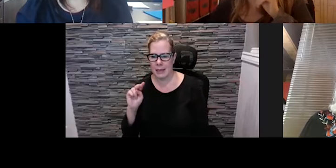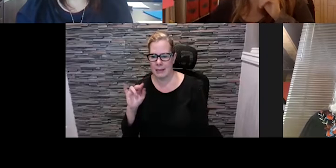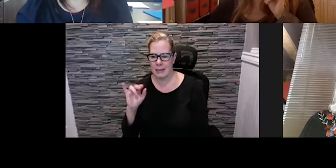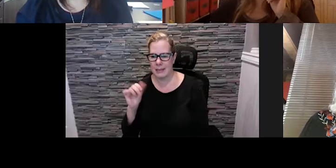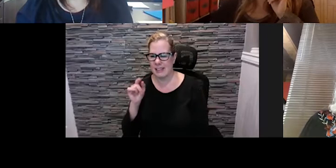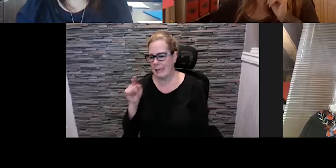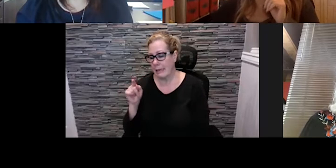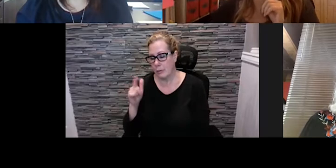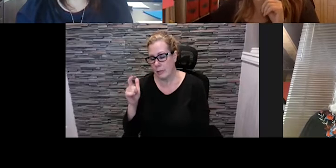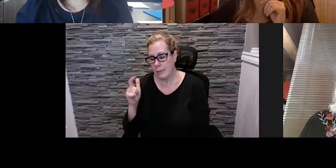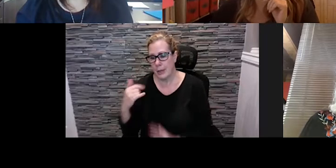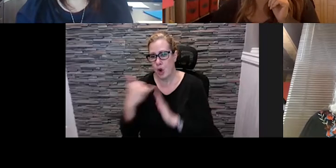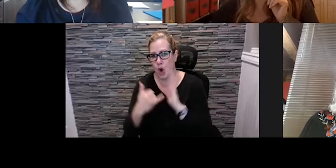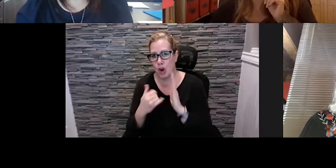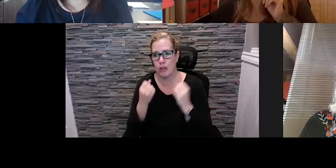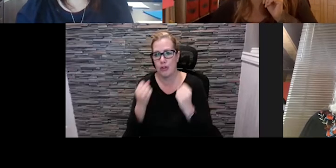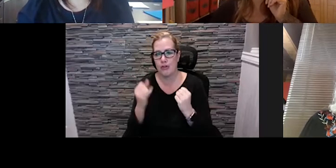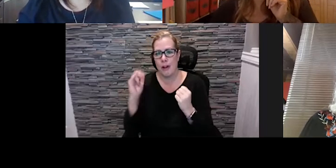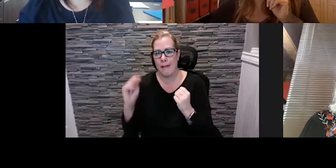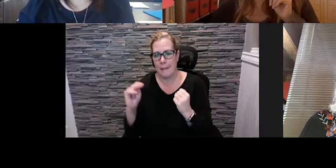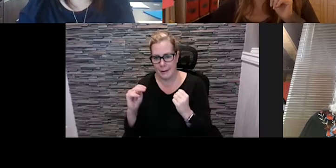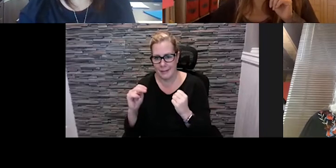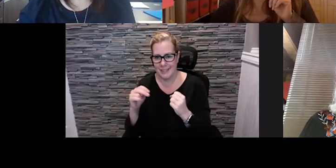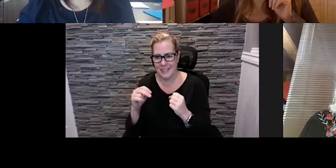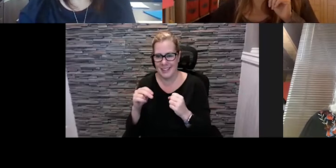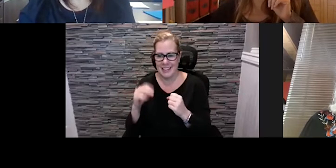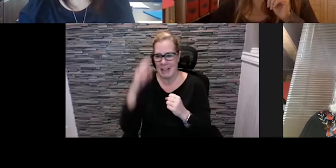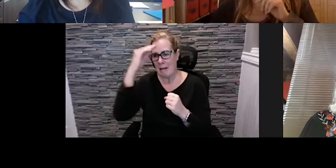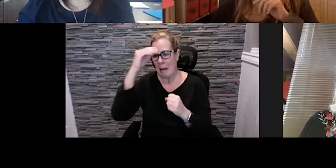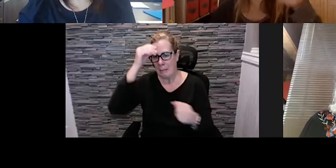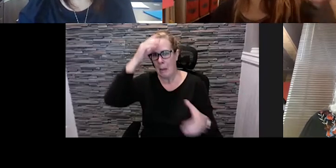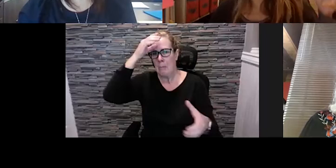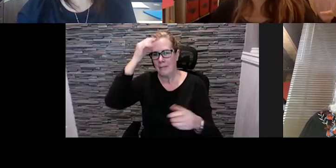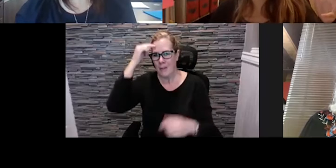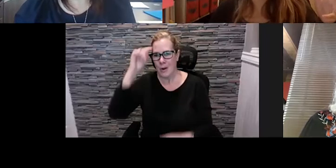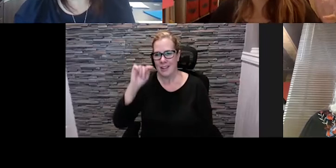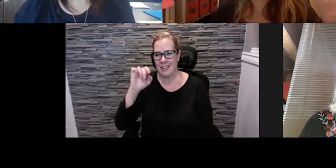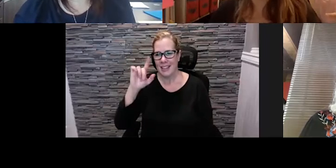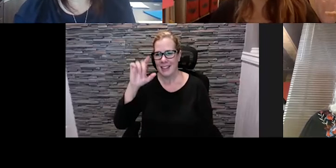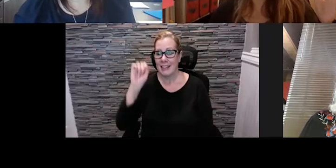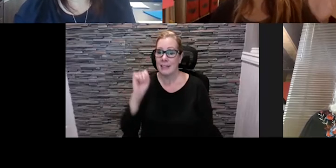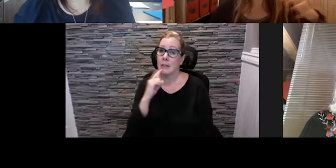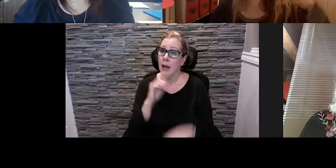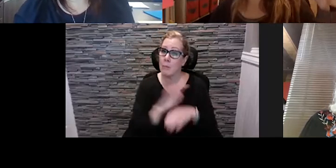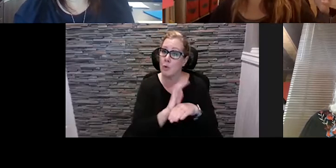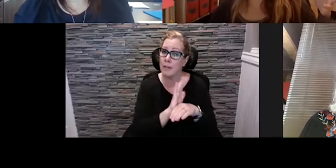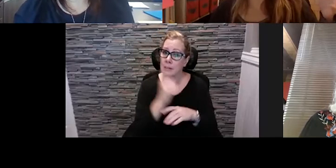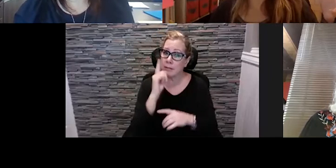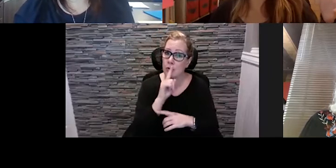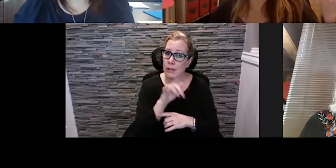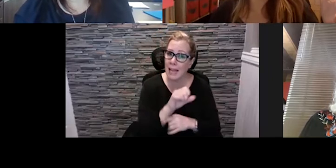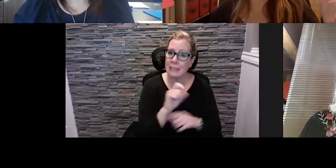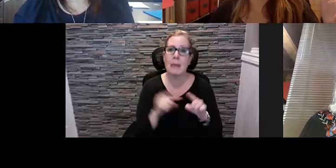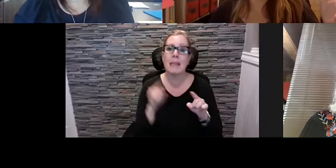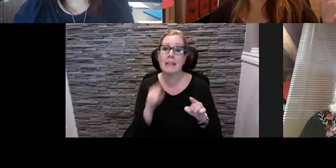art driving guy mastermind at telus um there were movies for sure but he also did